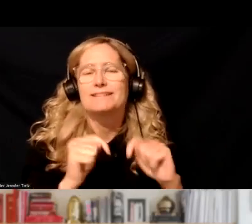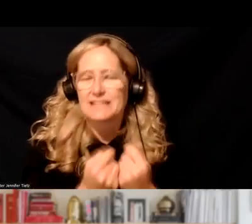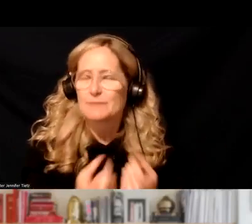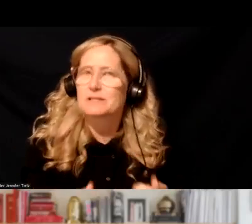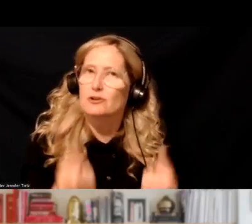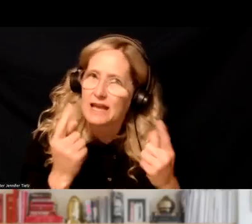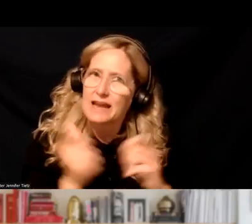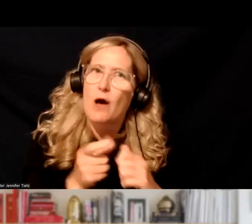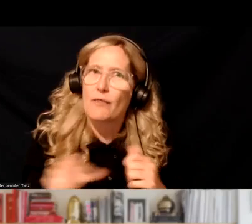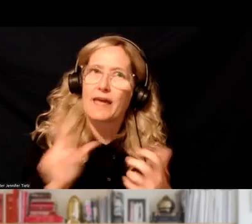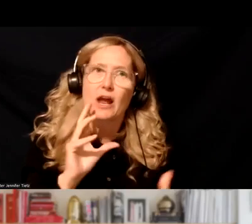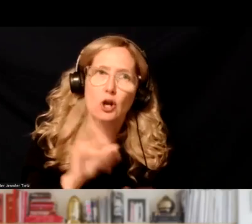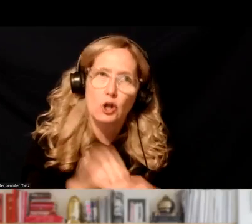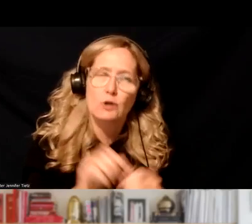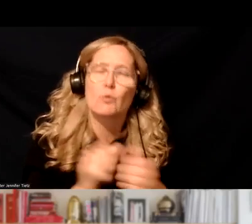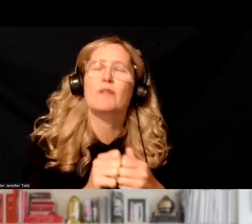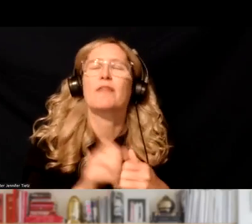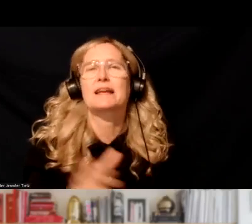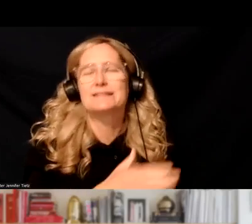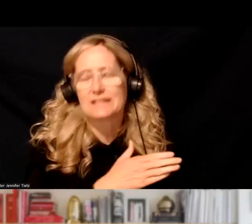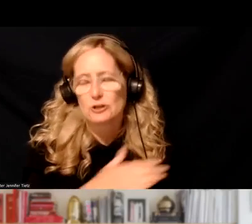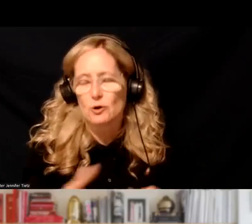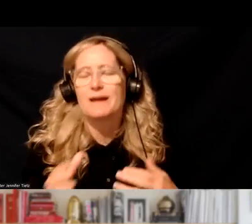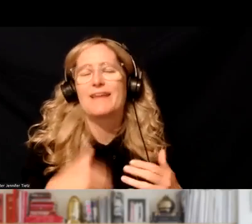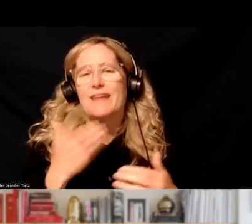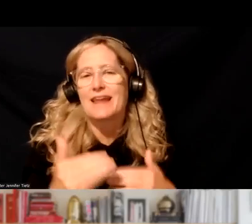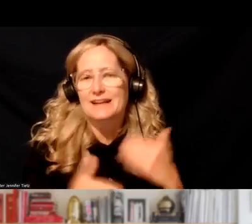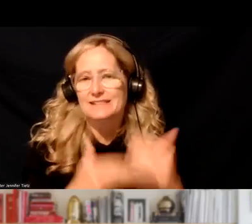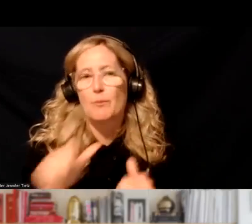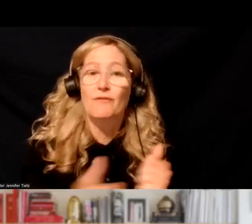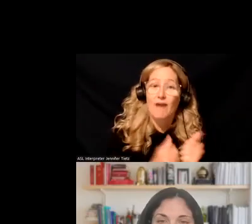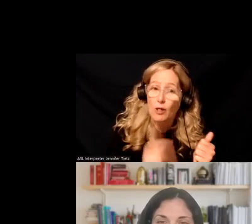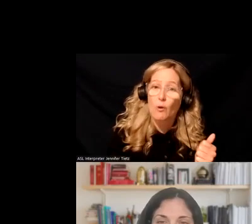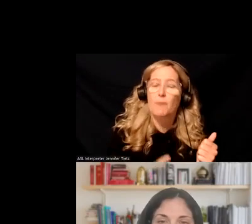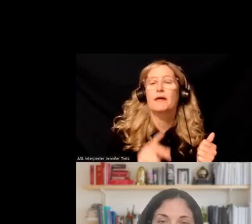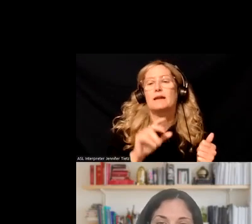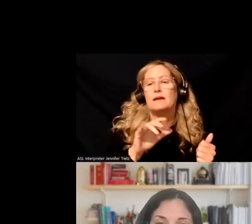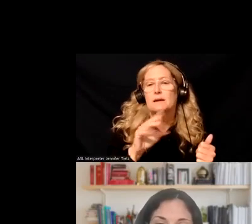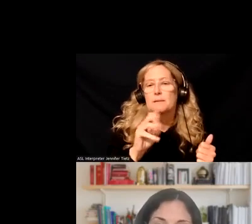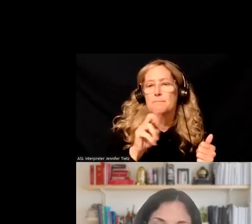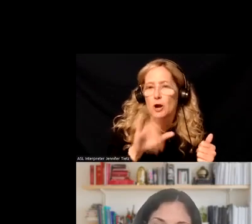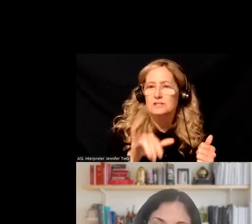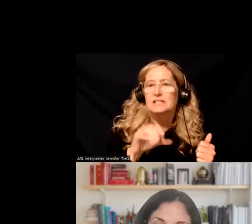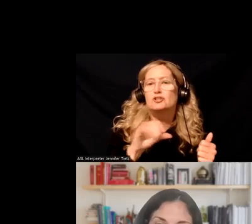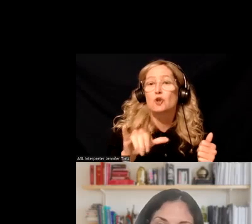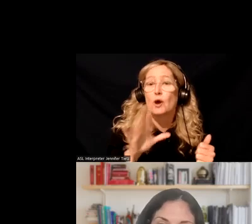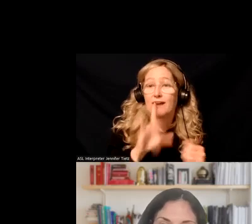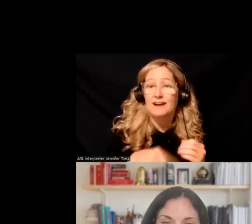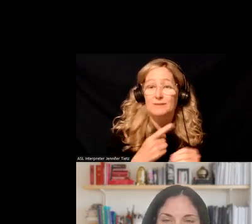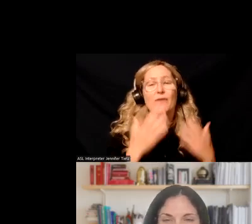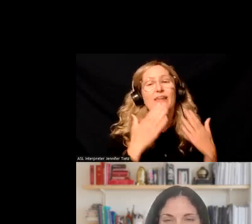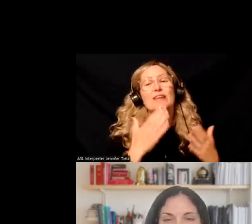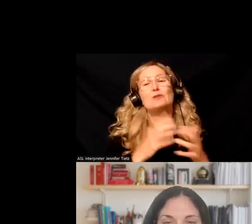fit within that all areas of the continuum. then that next follow-up step, like Margie discussed and Joy discussed. Thank you so much. Thanks, Dr.